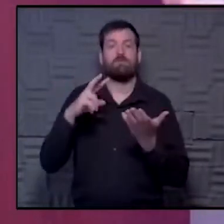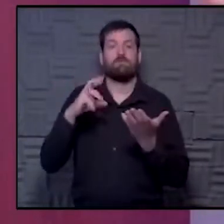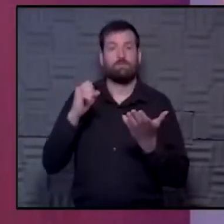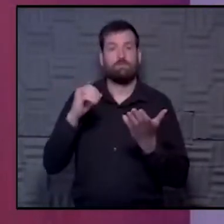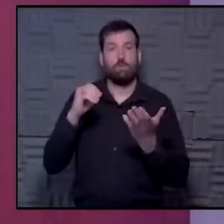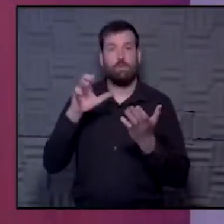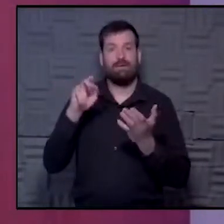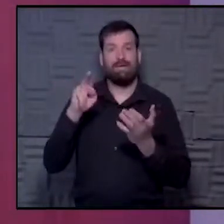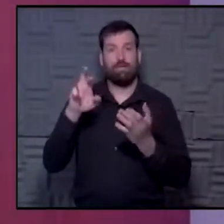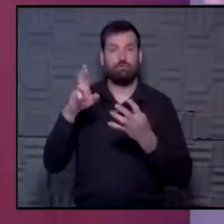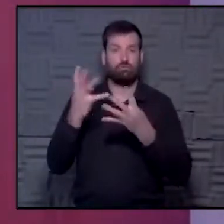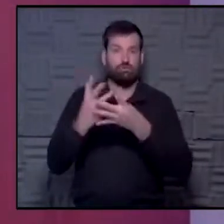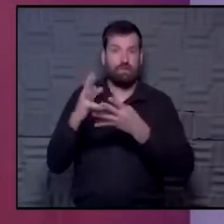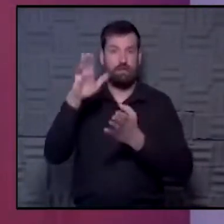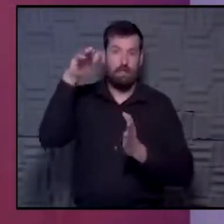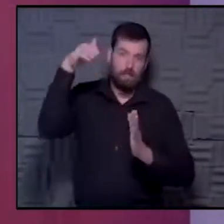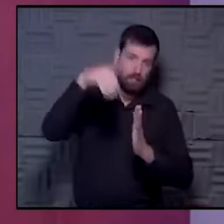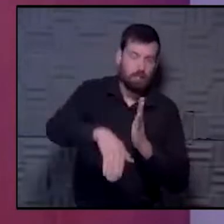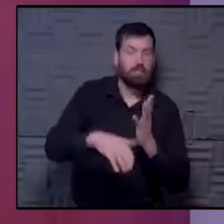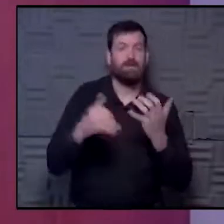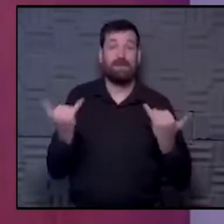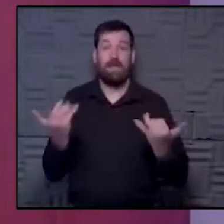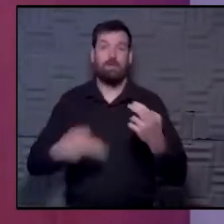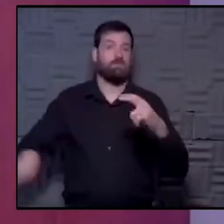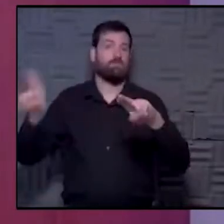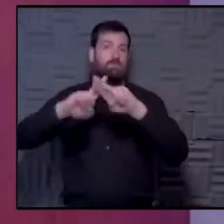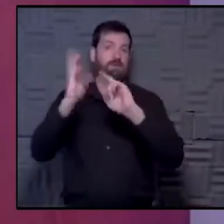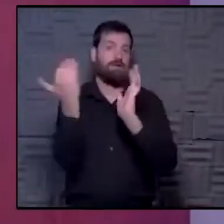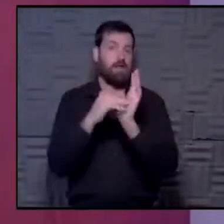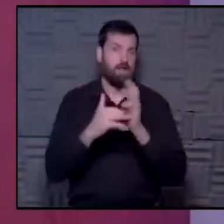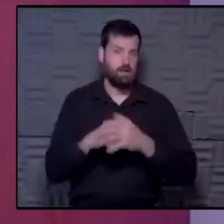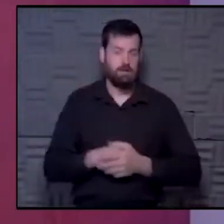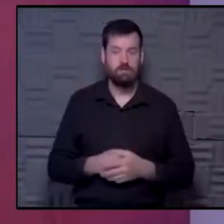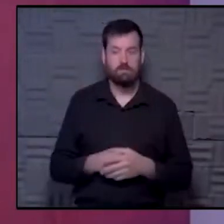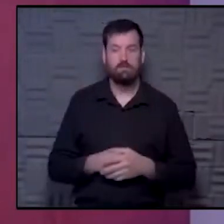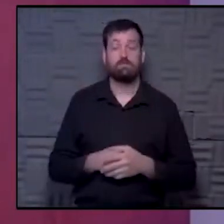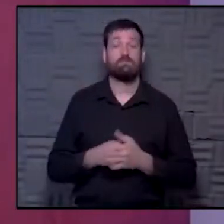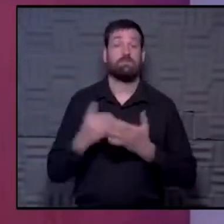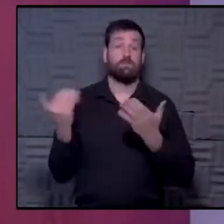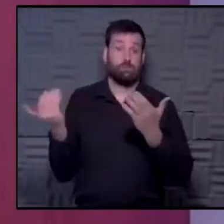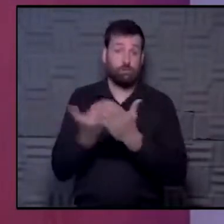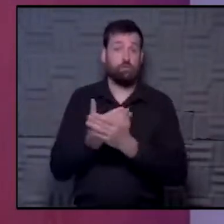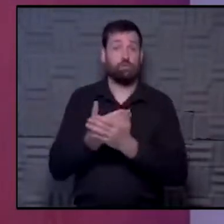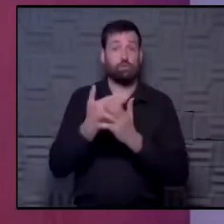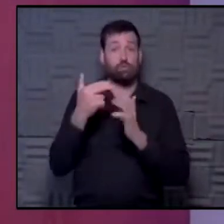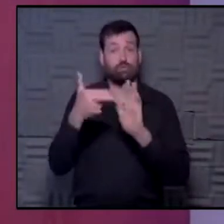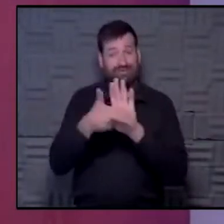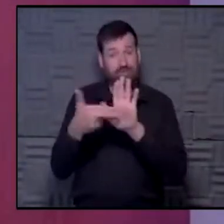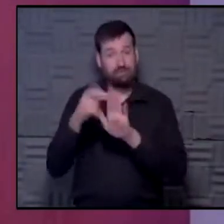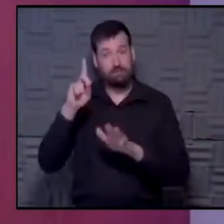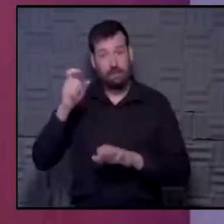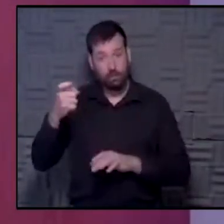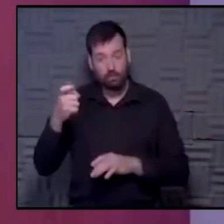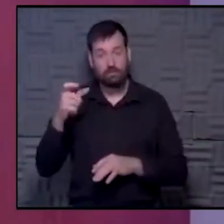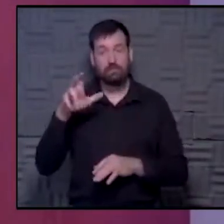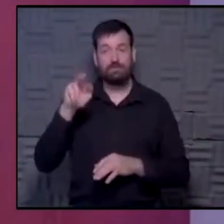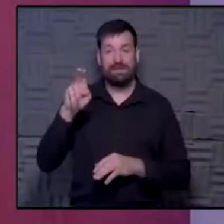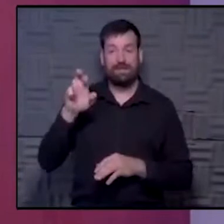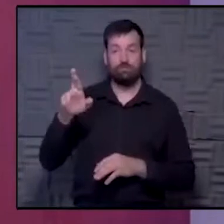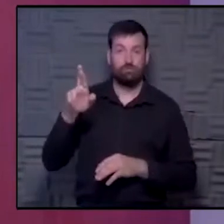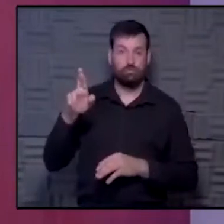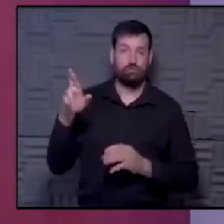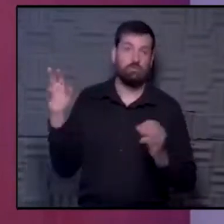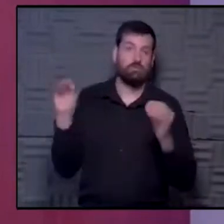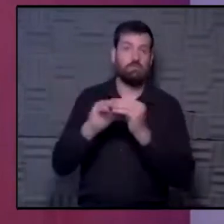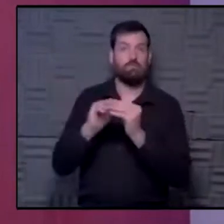And then the guidelines changed and now it's coming back up. But also, with new prostate cancer diagnosis because of missed screening, the cancers are now diagnosed at a